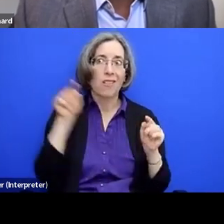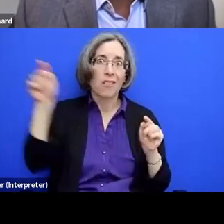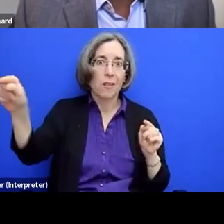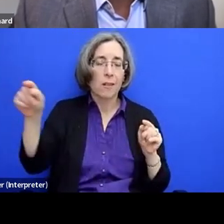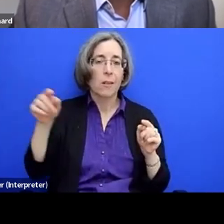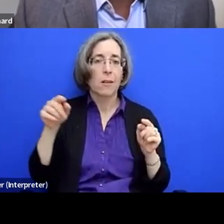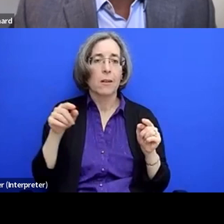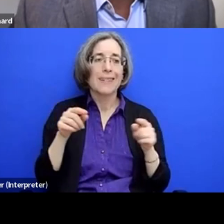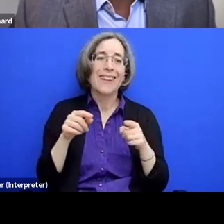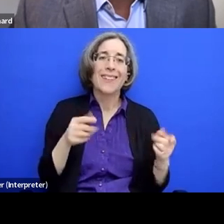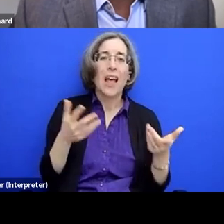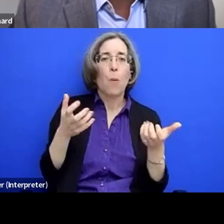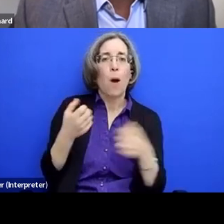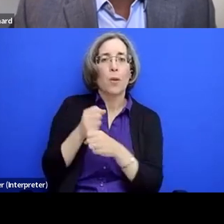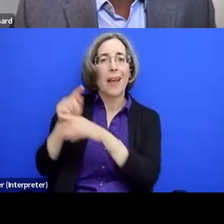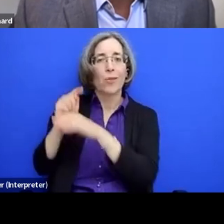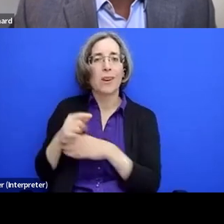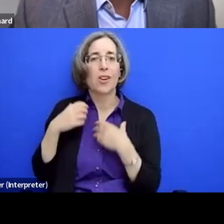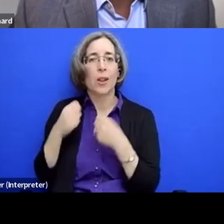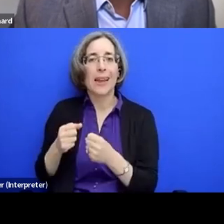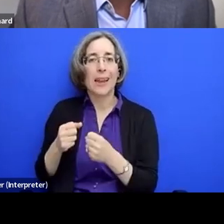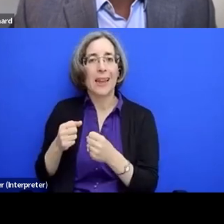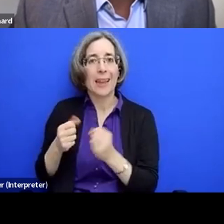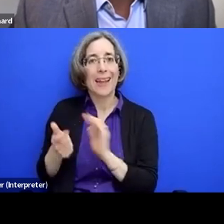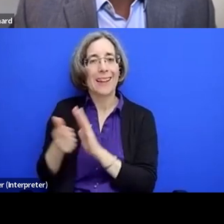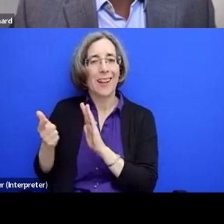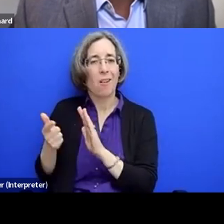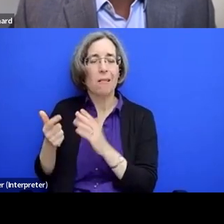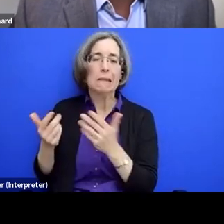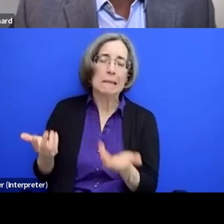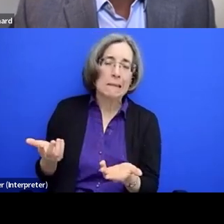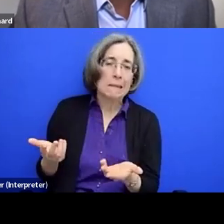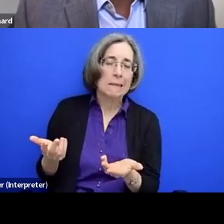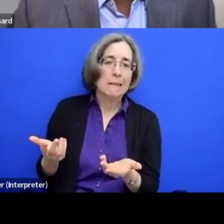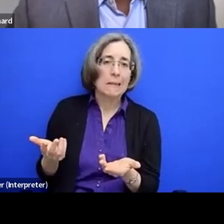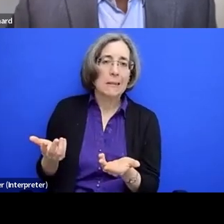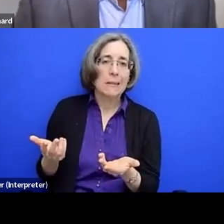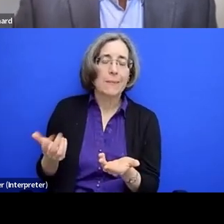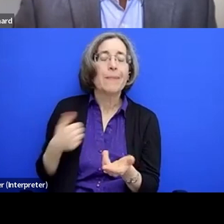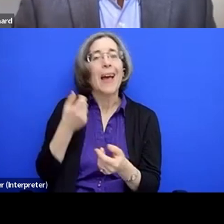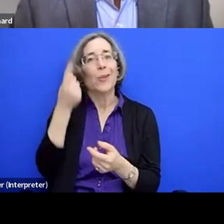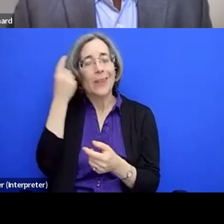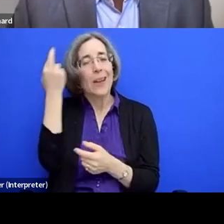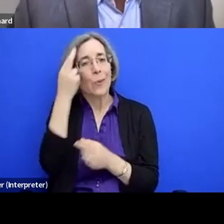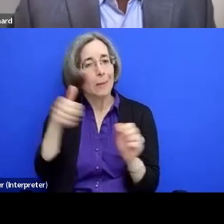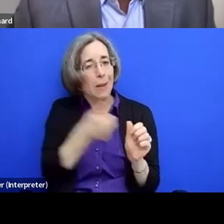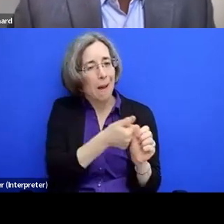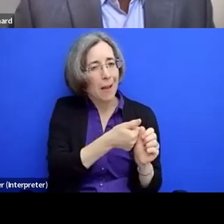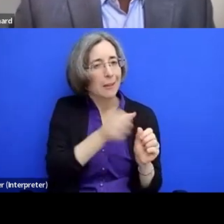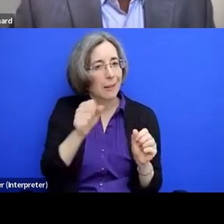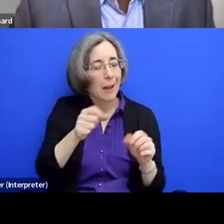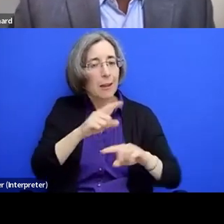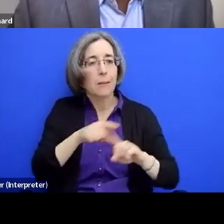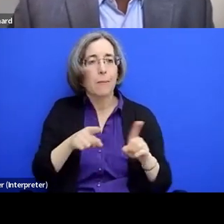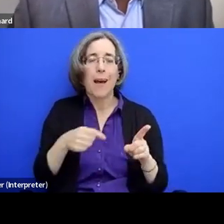healing further. And while I understand the impetus to that, um, I think that like a more comprehensive